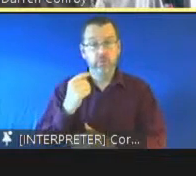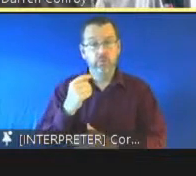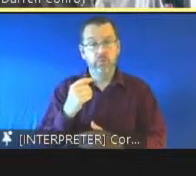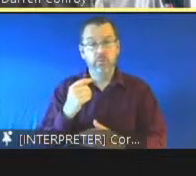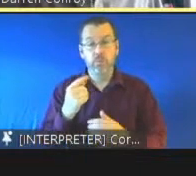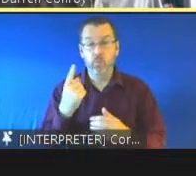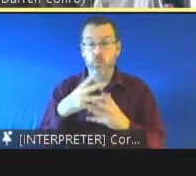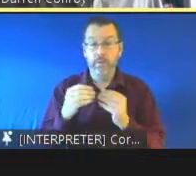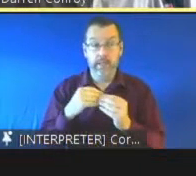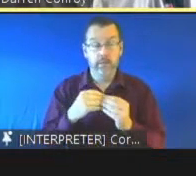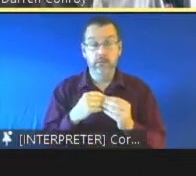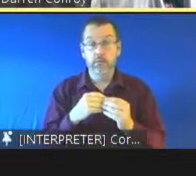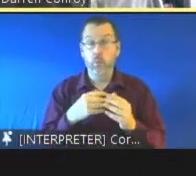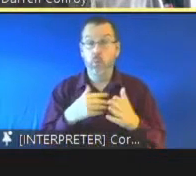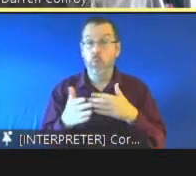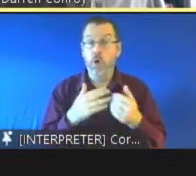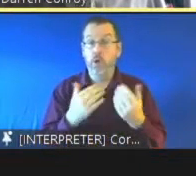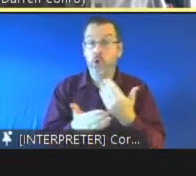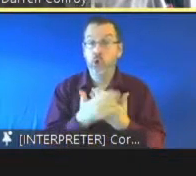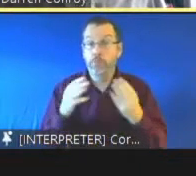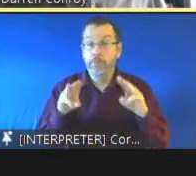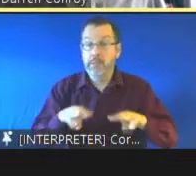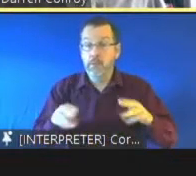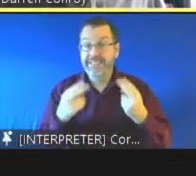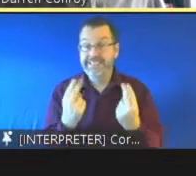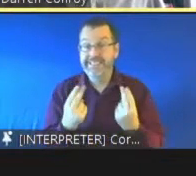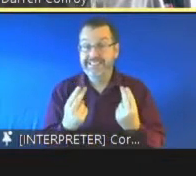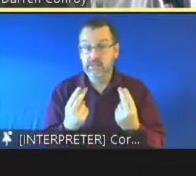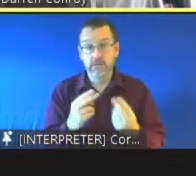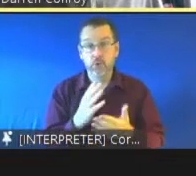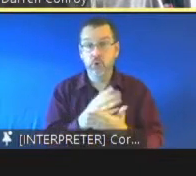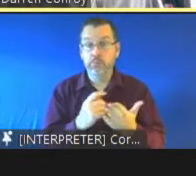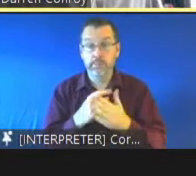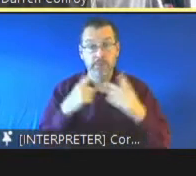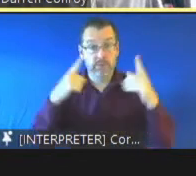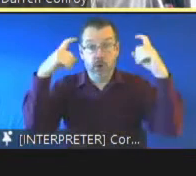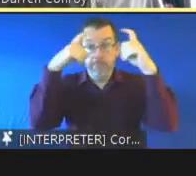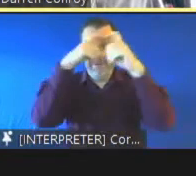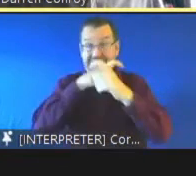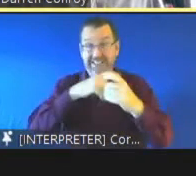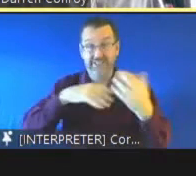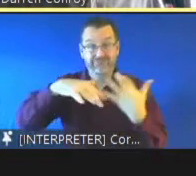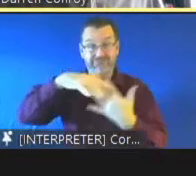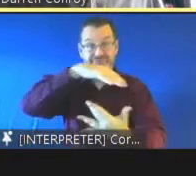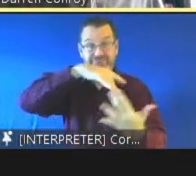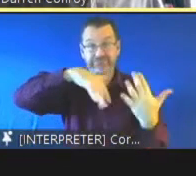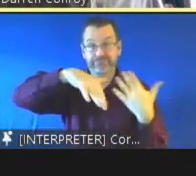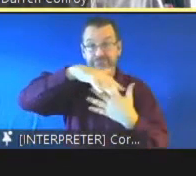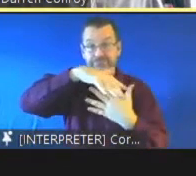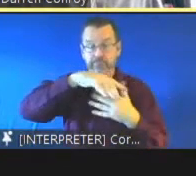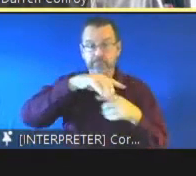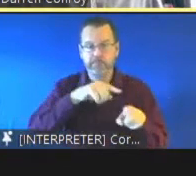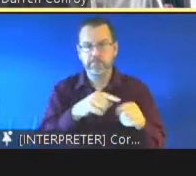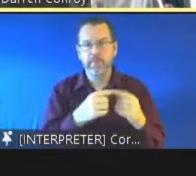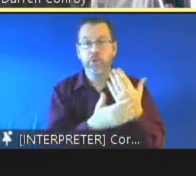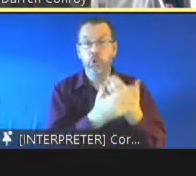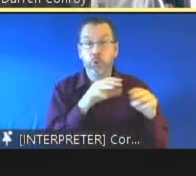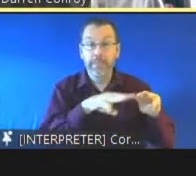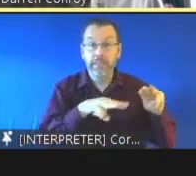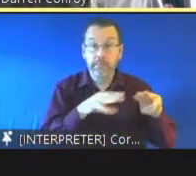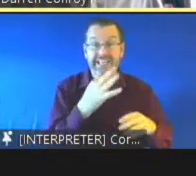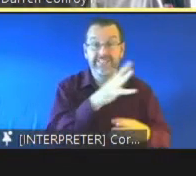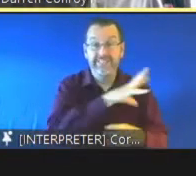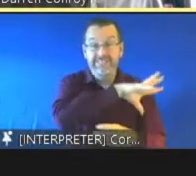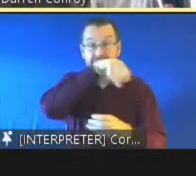and the complex nature um and in terms of the young people that engage with uh mst and then the